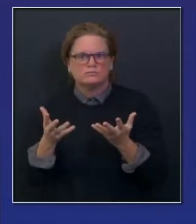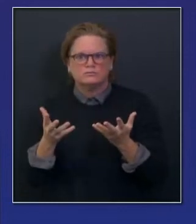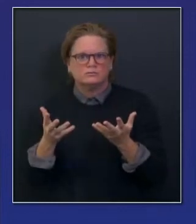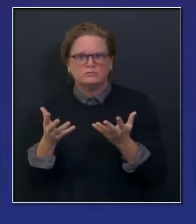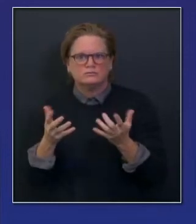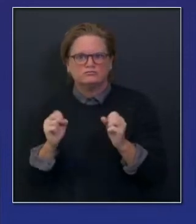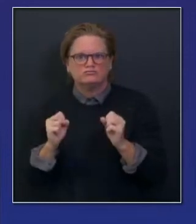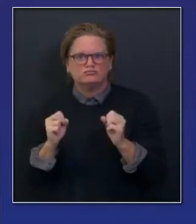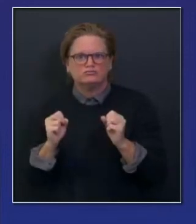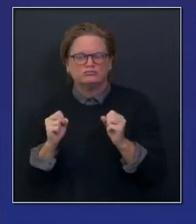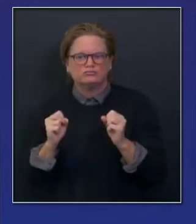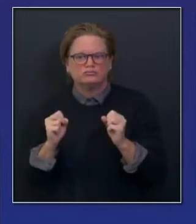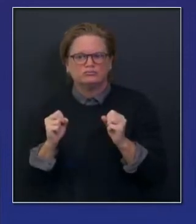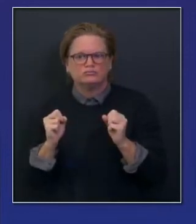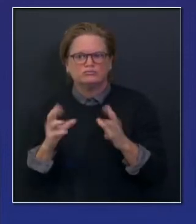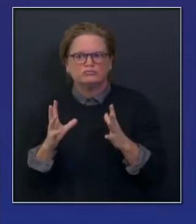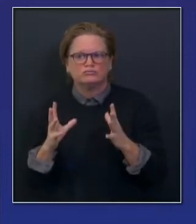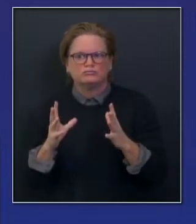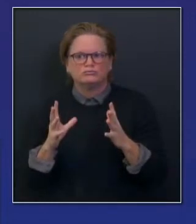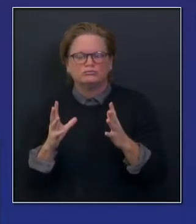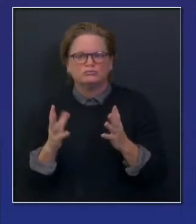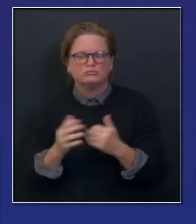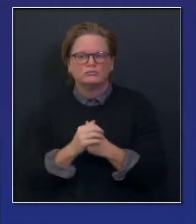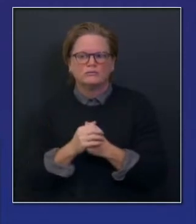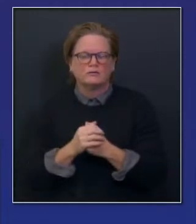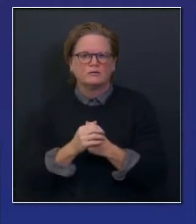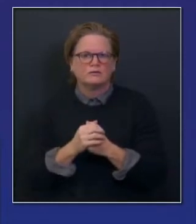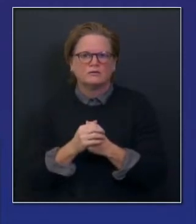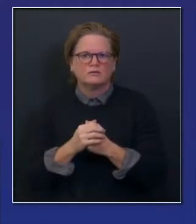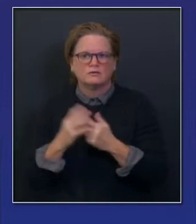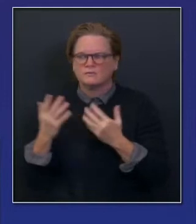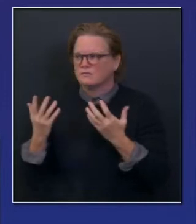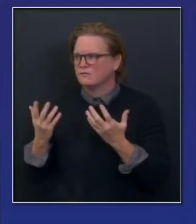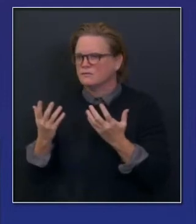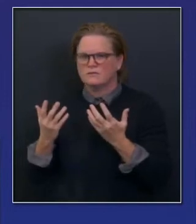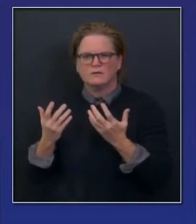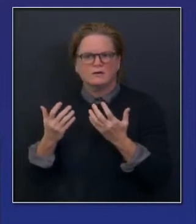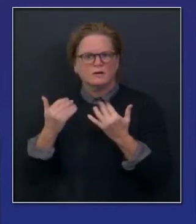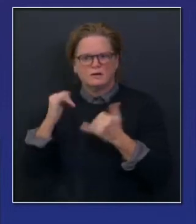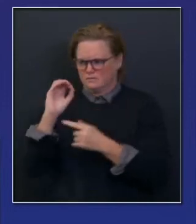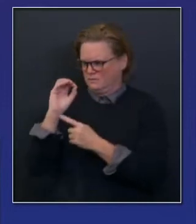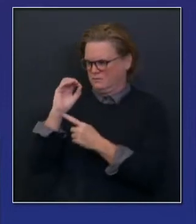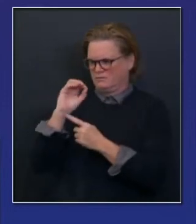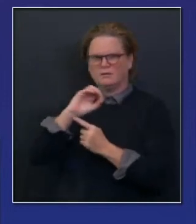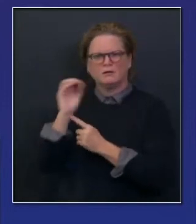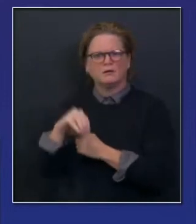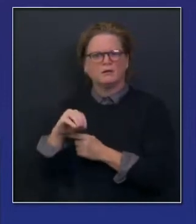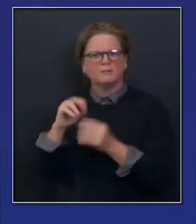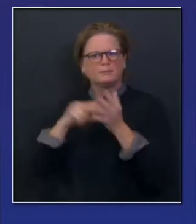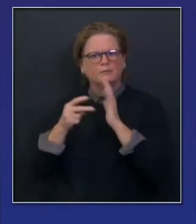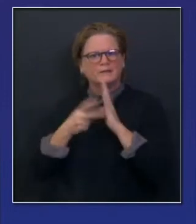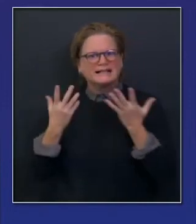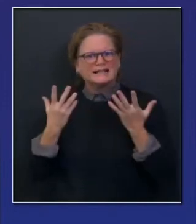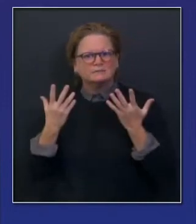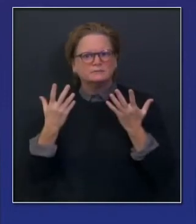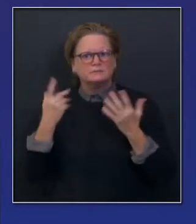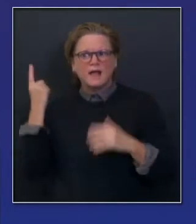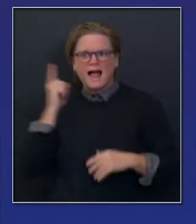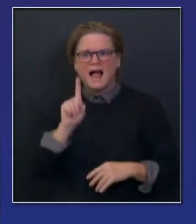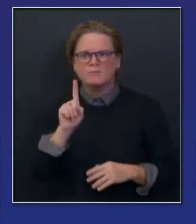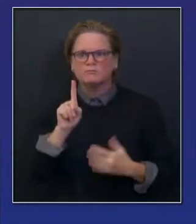when you hear we're at zero percent, that doesn't mean we have no ICU beds or staff available at all. It means we're now into a surge